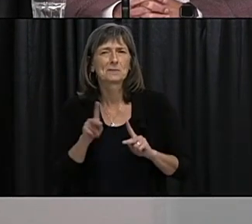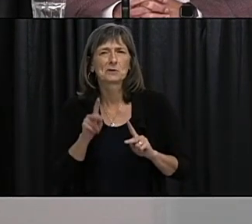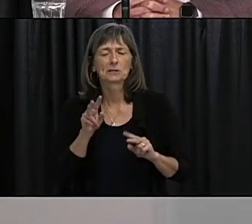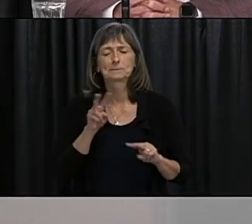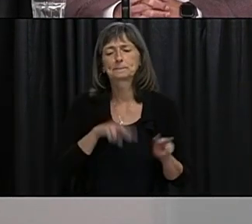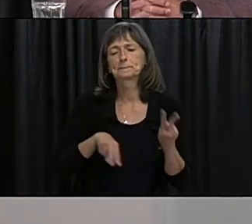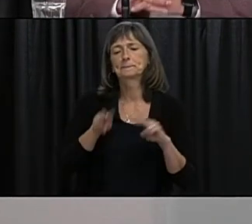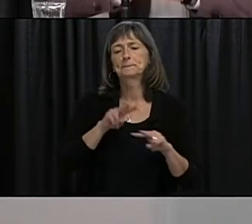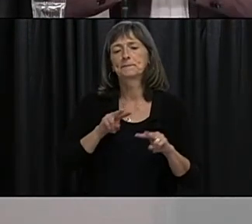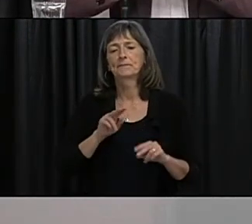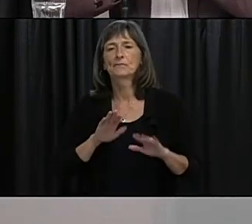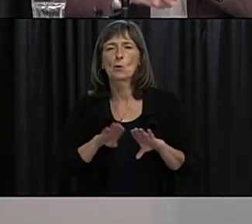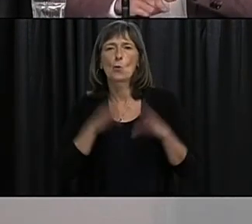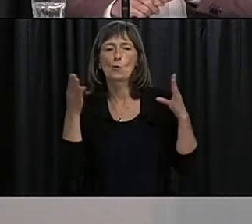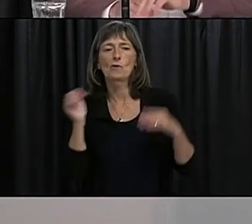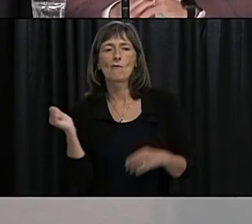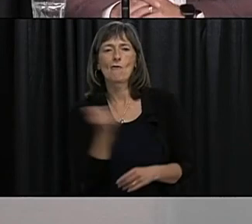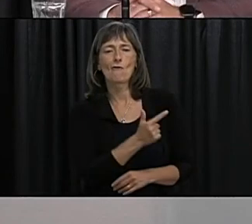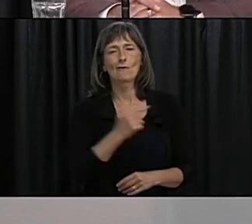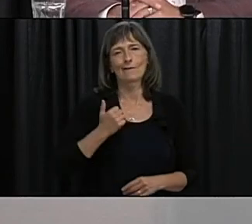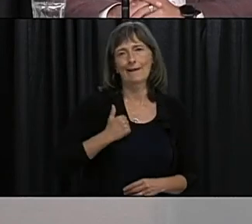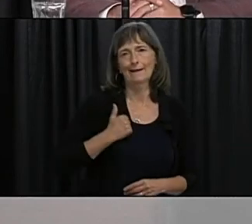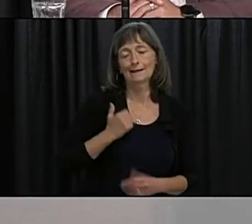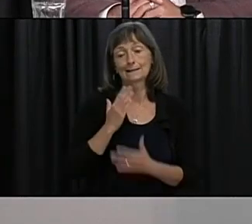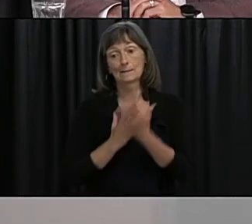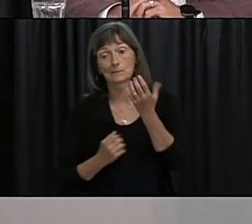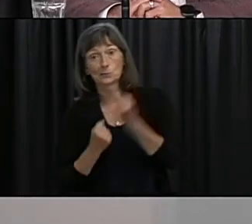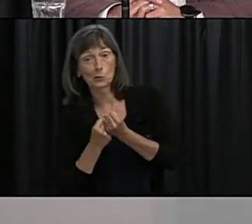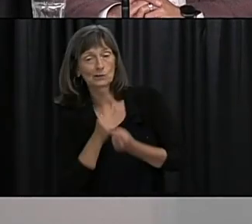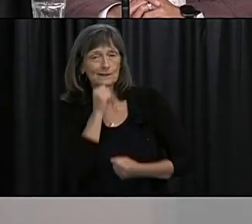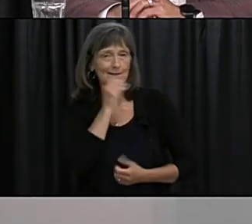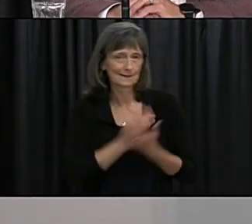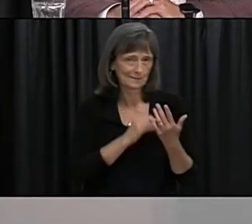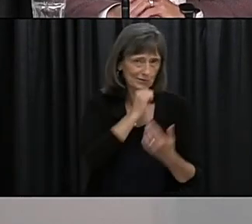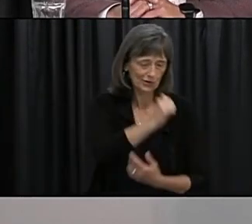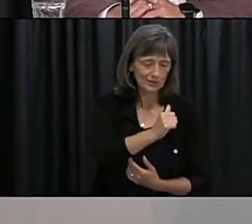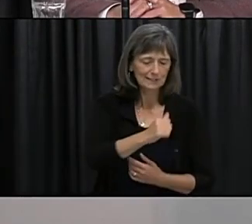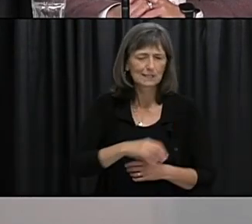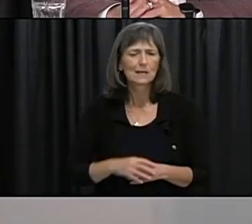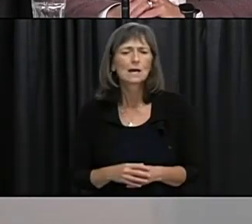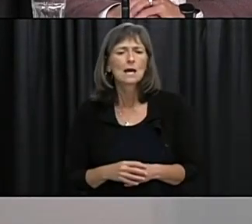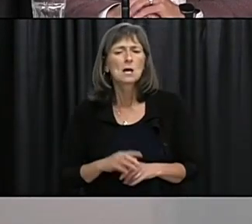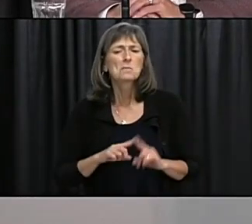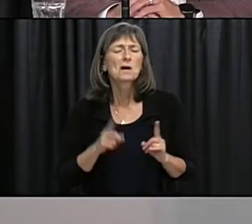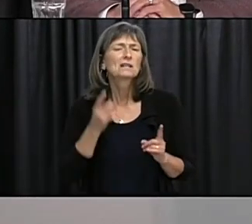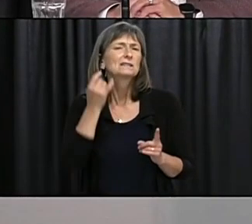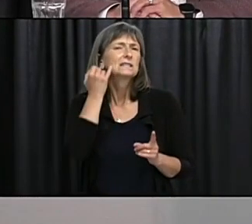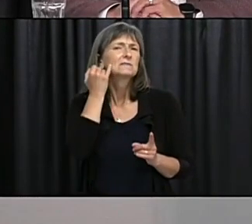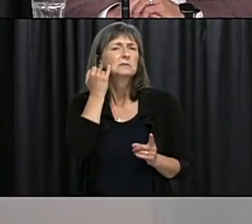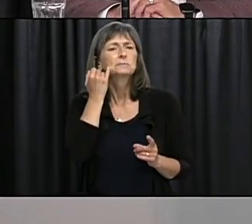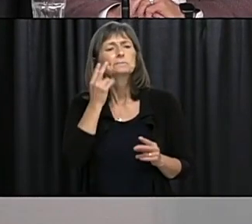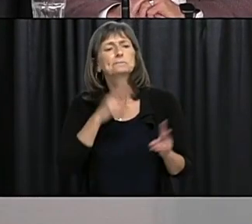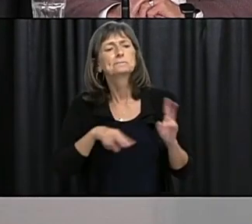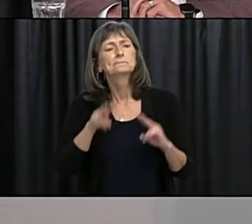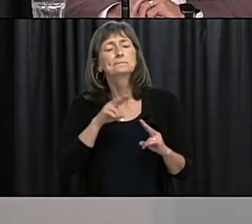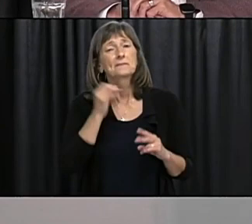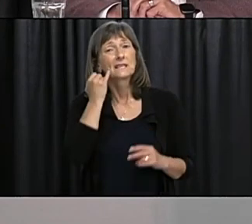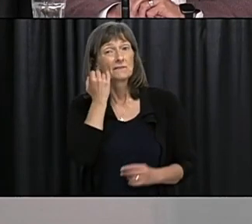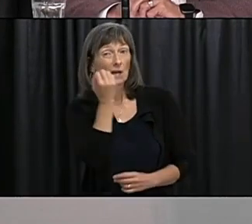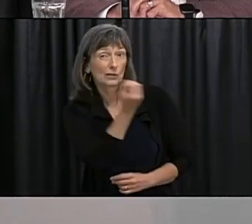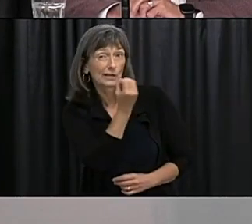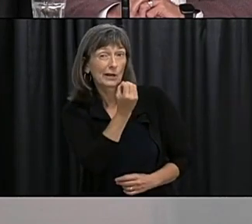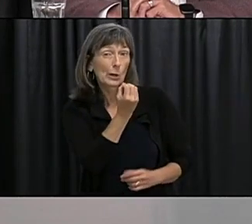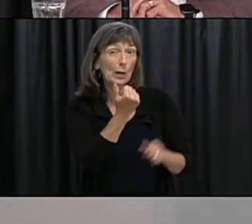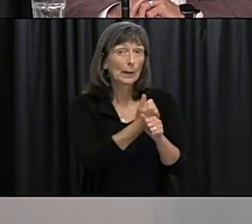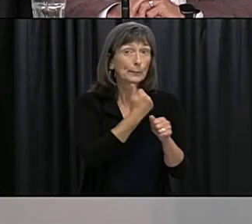support the idea and those who are opposed to it I'm wondering can you give us an idea what do the COVID conditions need to look like in places like Ontario and